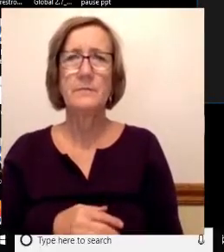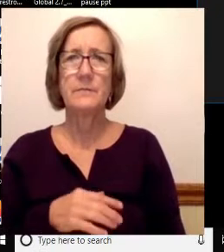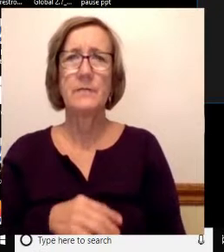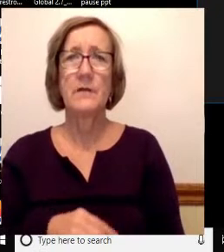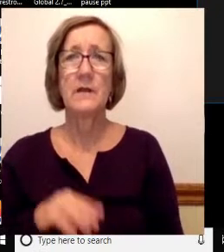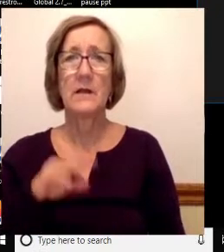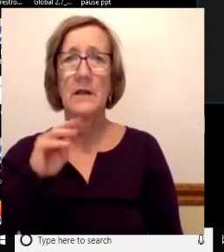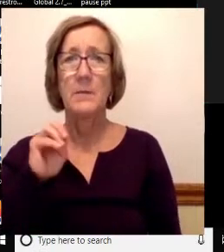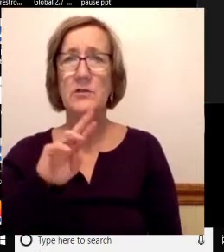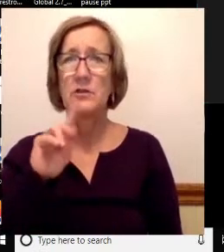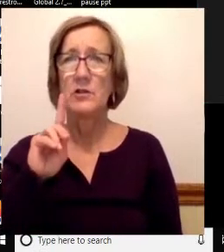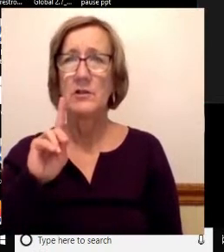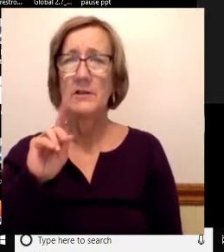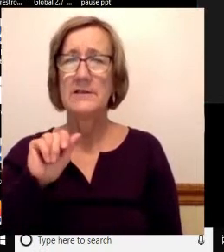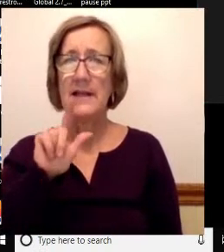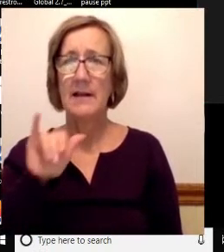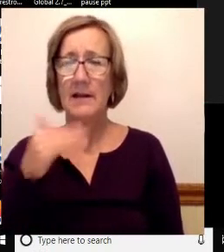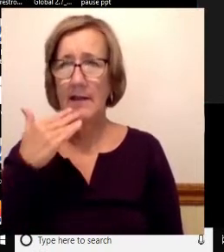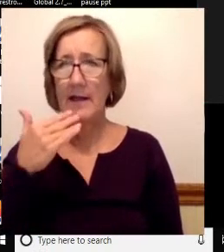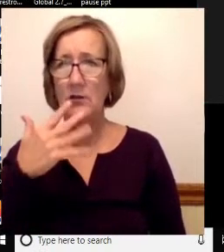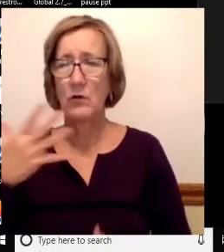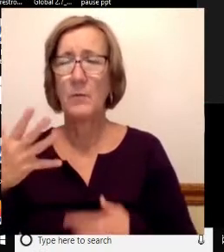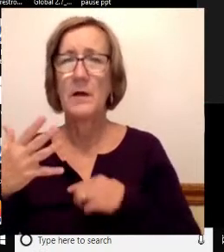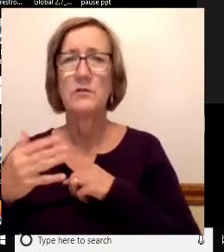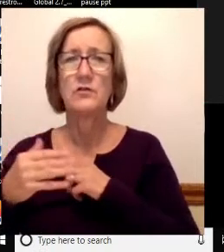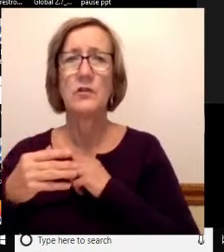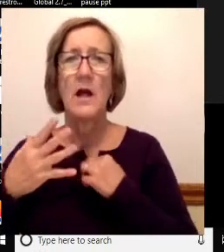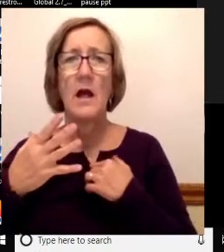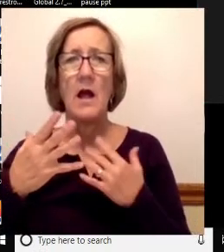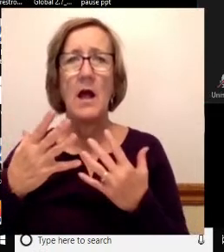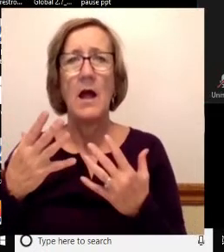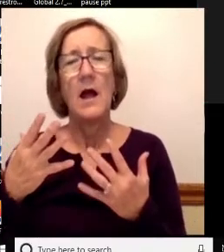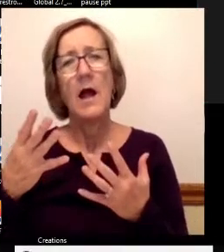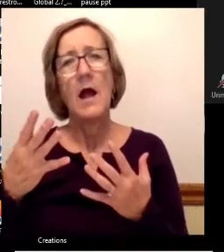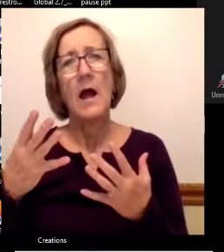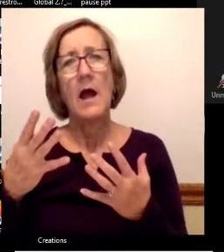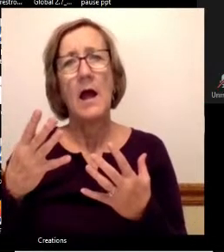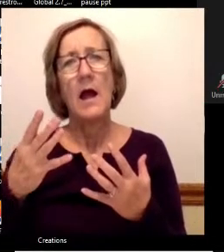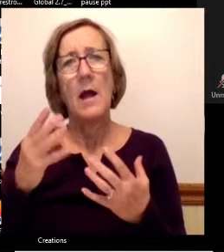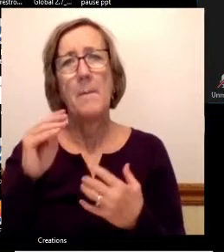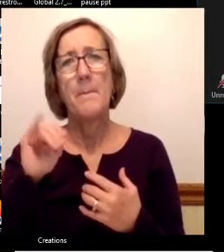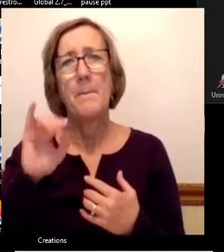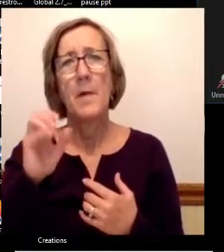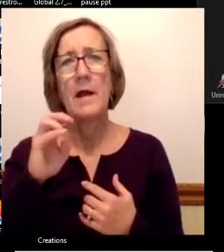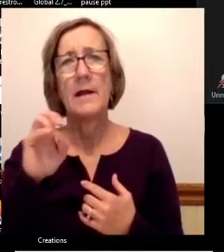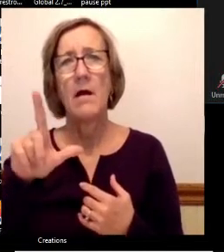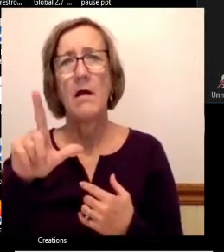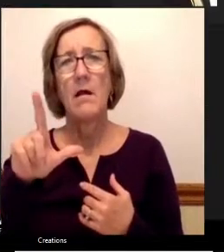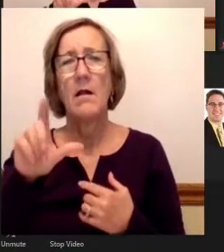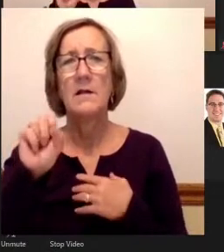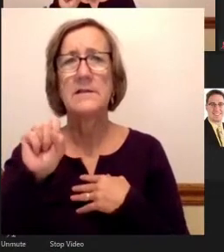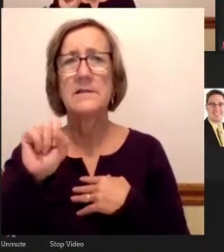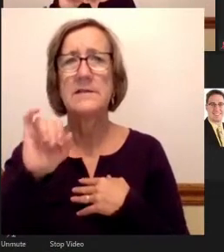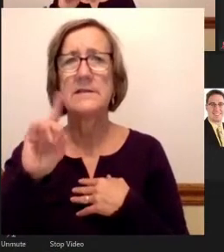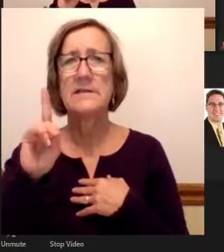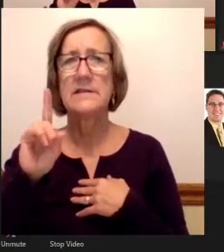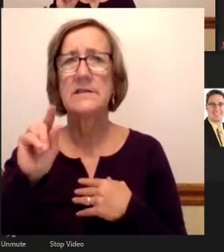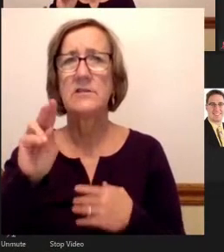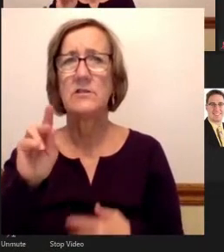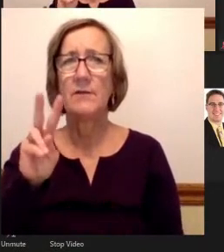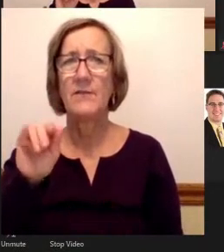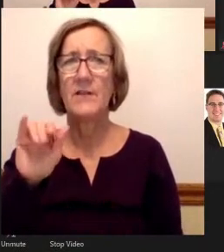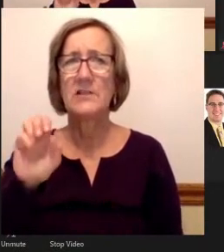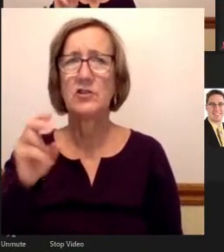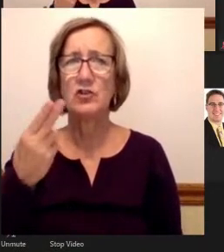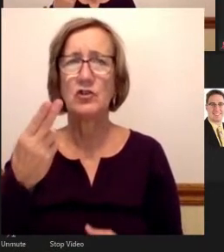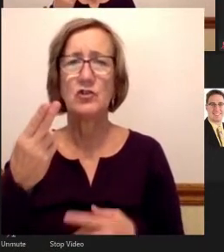Mr. Daly, thank you so much. also like the record to reflect that Michael Siktovich is not joining us today. He is also, along with Ms. Couch, two of